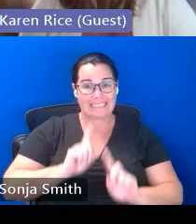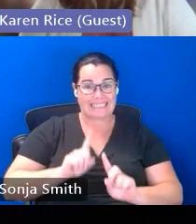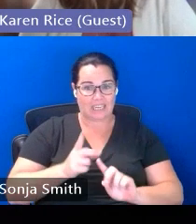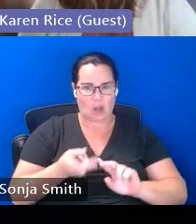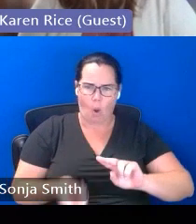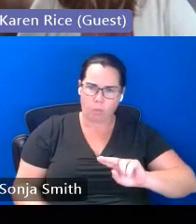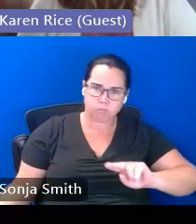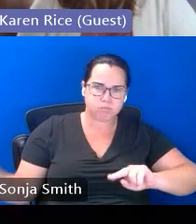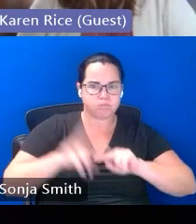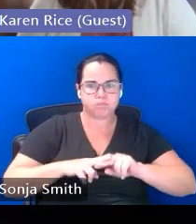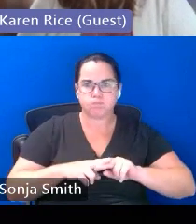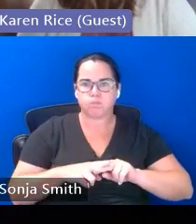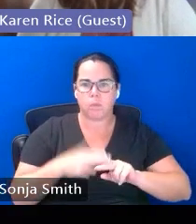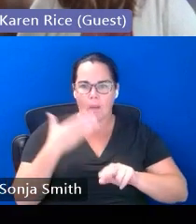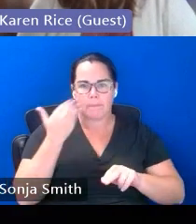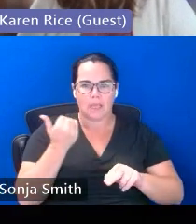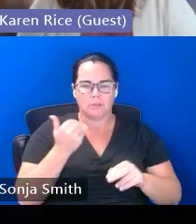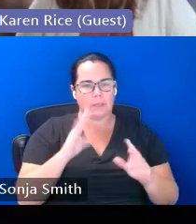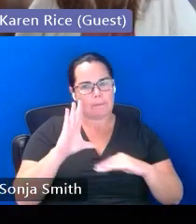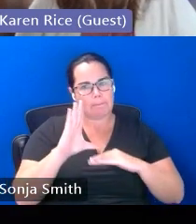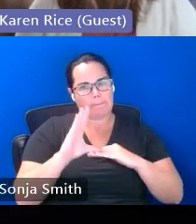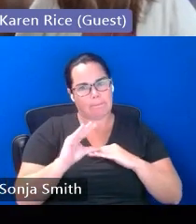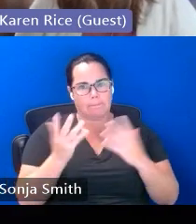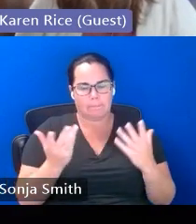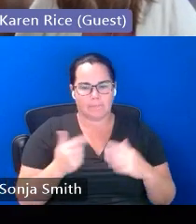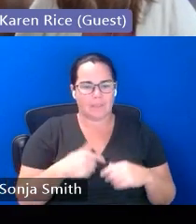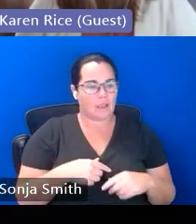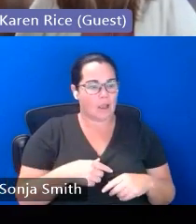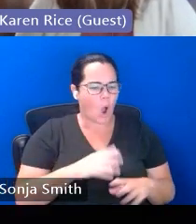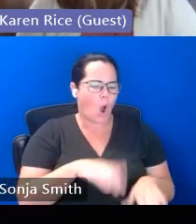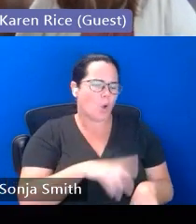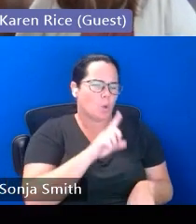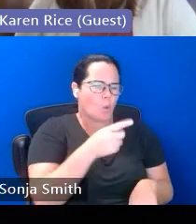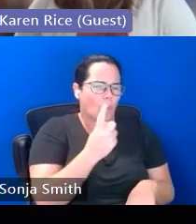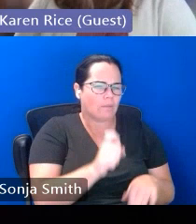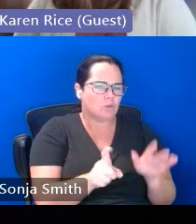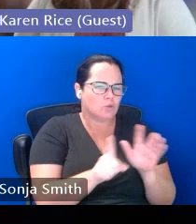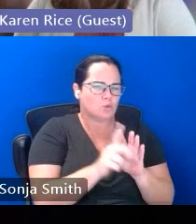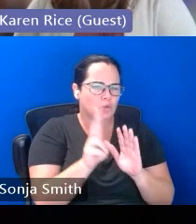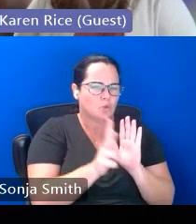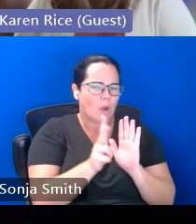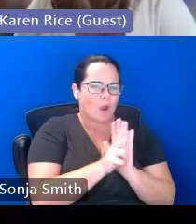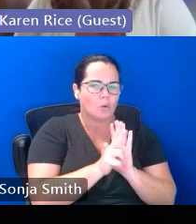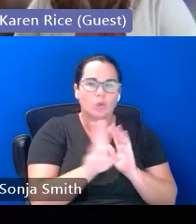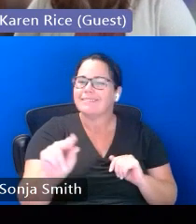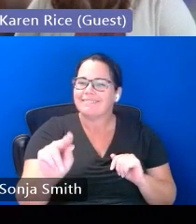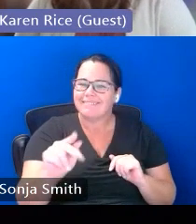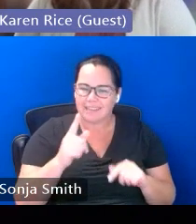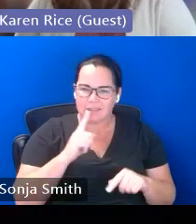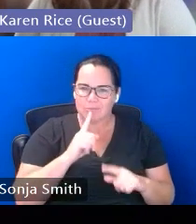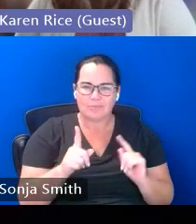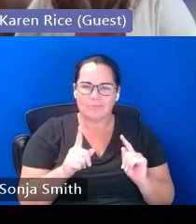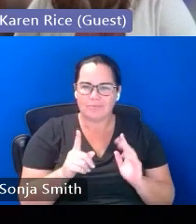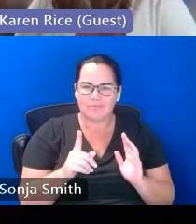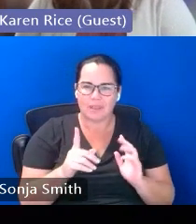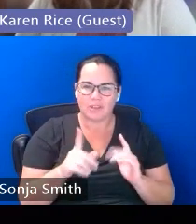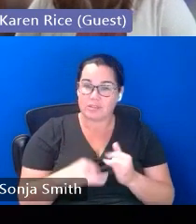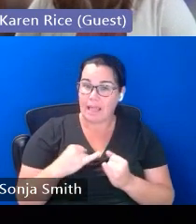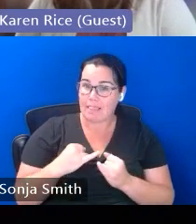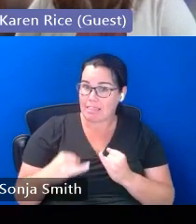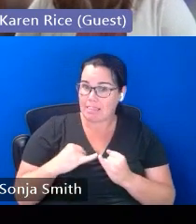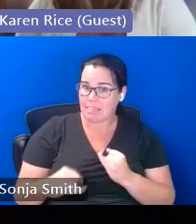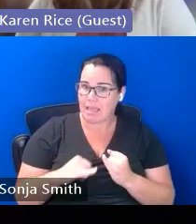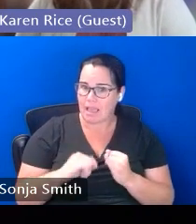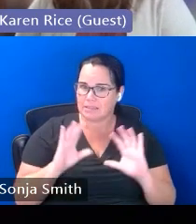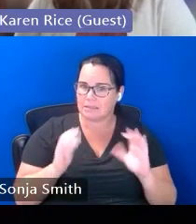that accommodation and it wasn't even like they said you only have to come for two hours of the day it was just kind of that end that end class period of the day that they